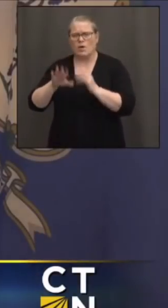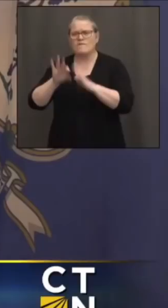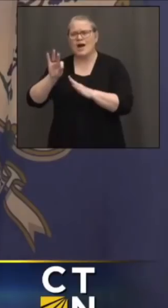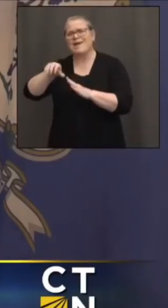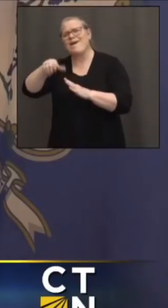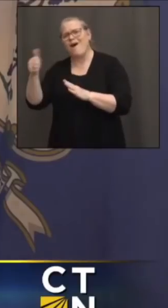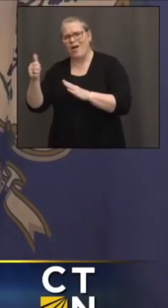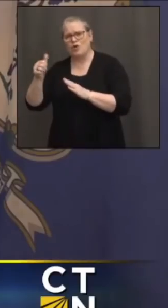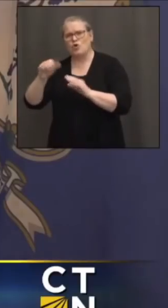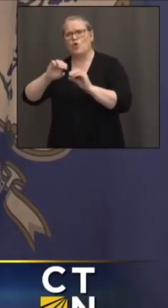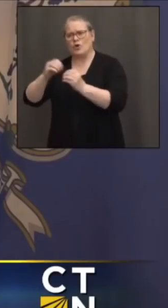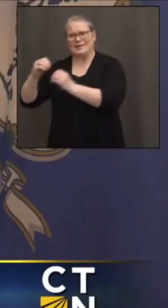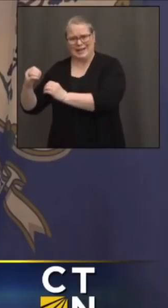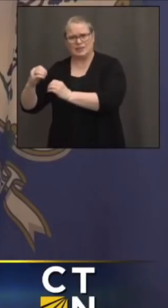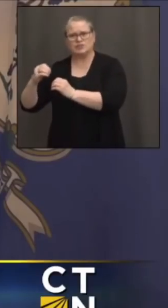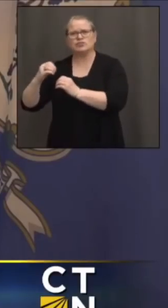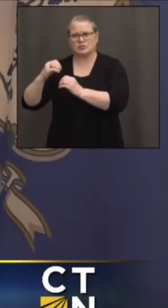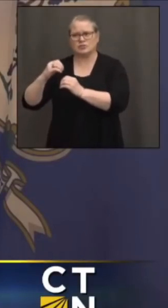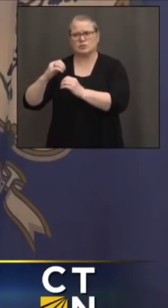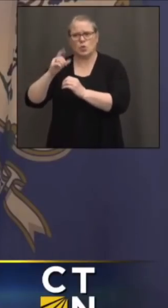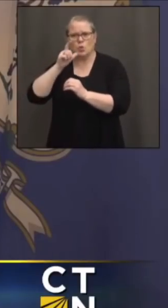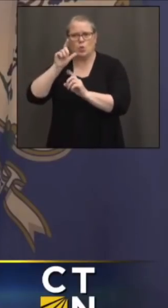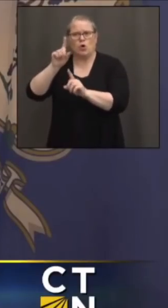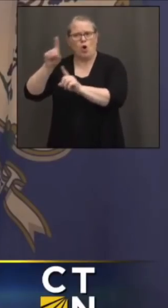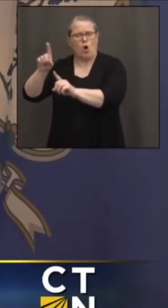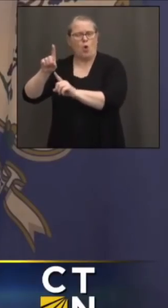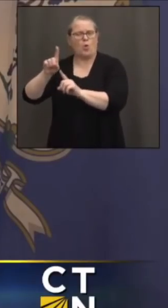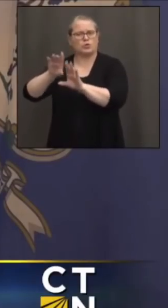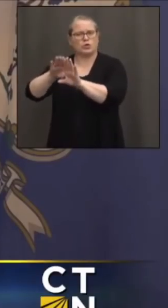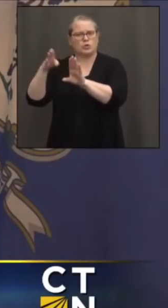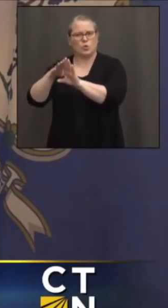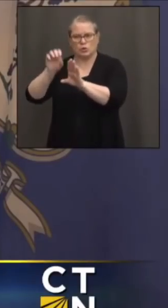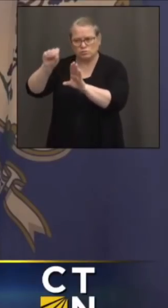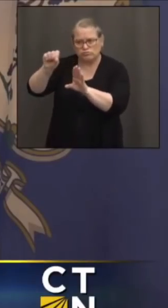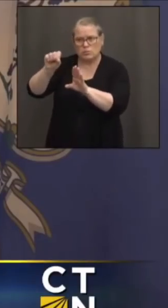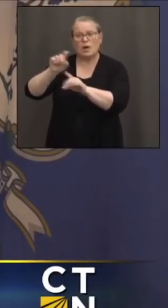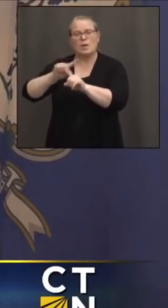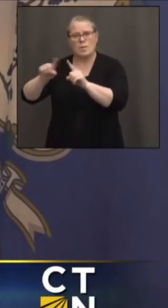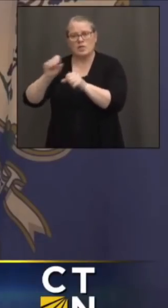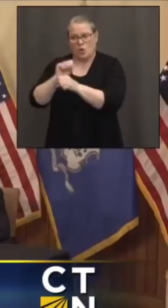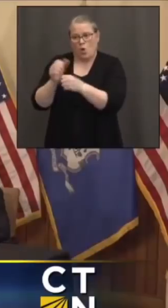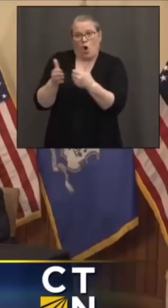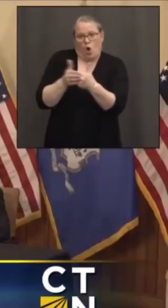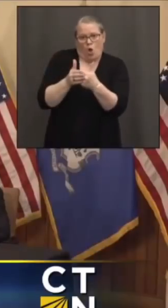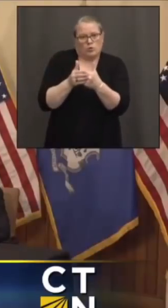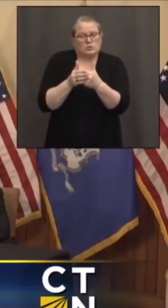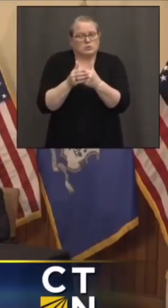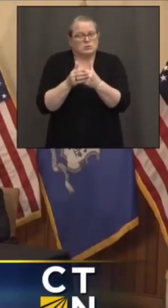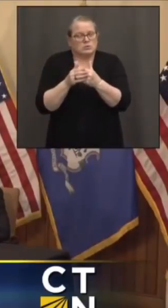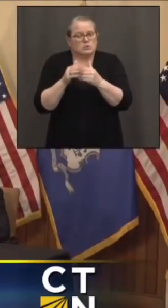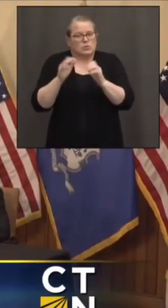knock on the doors, but it's closely coordinated with the educators. That's for sure. All right. Thank you.